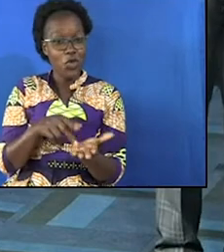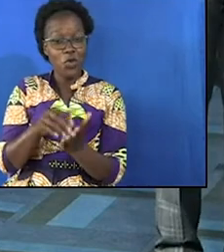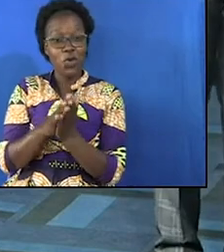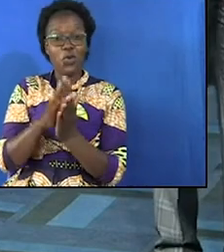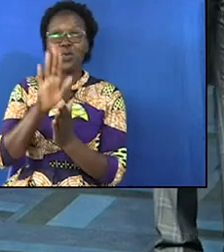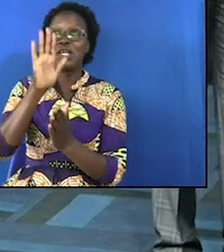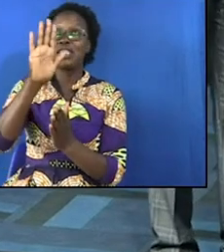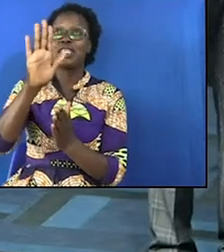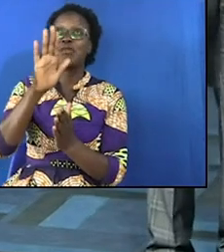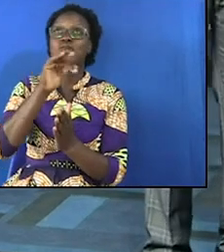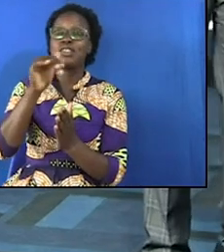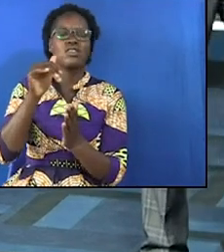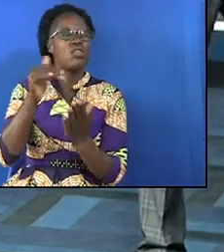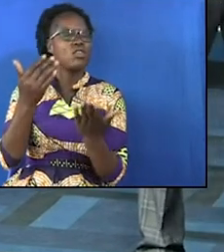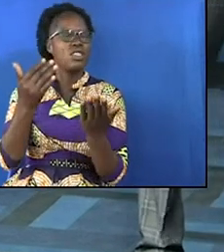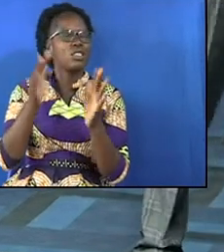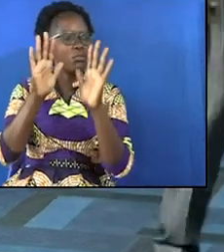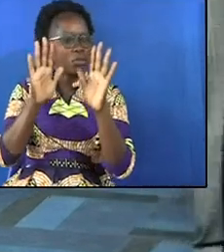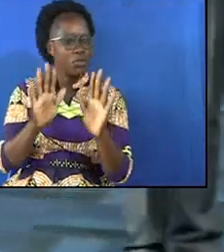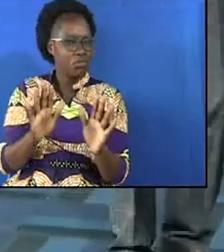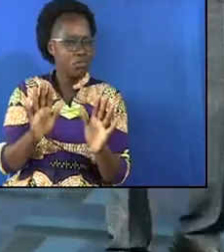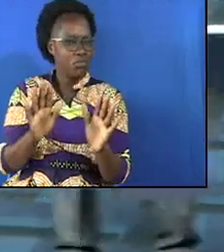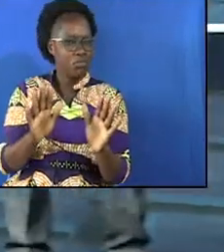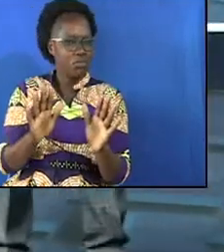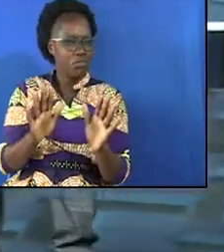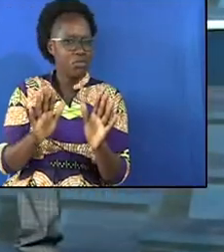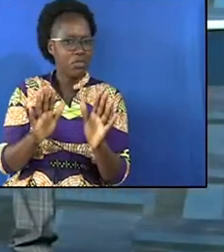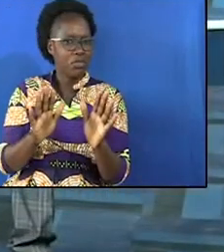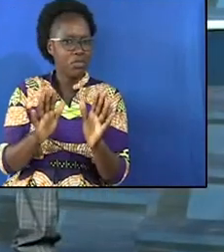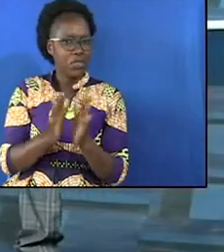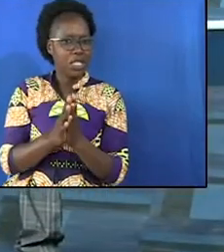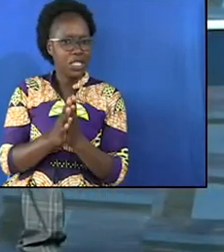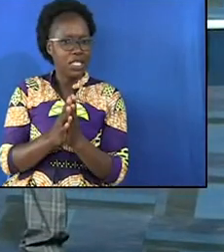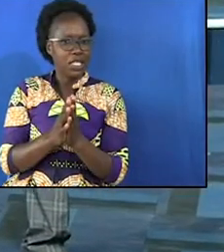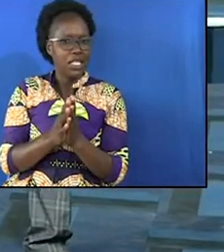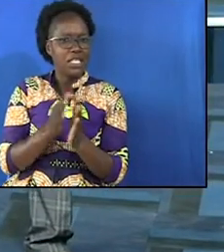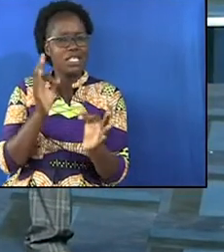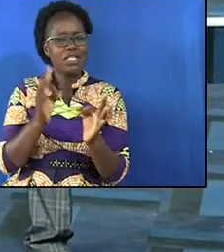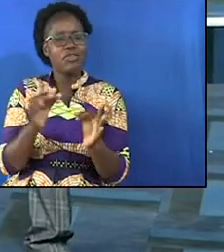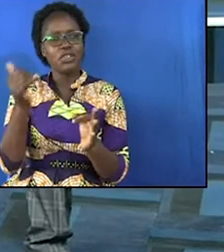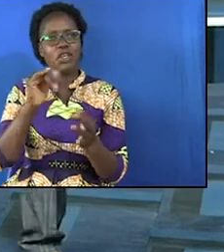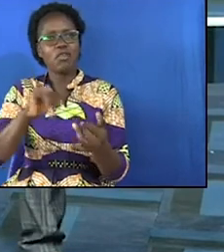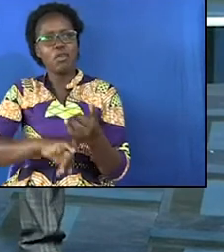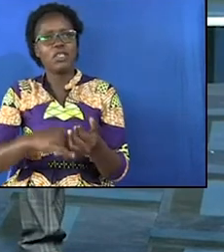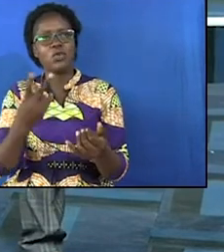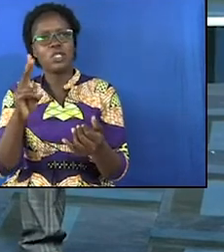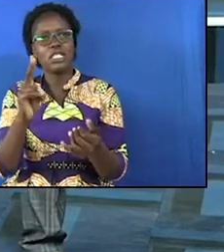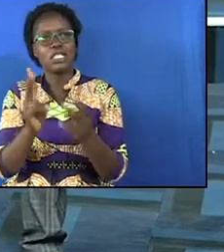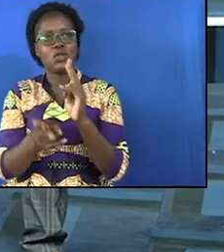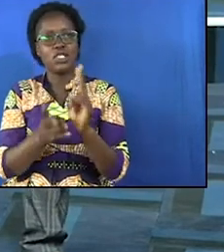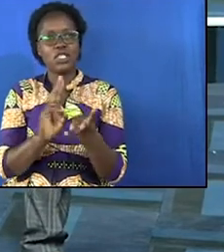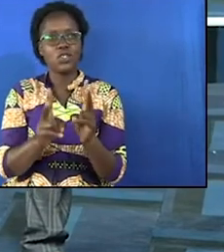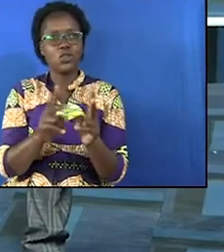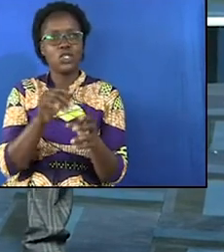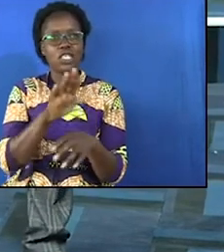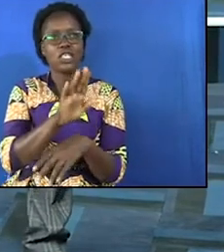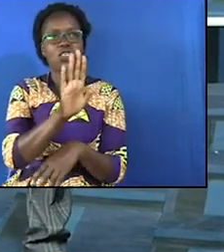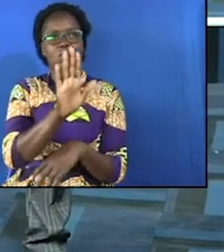with him is not being perfect if you didn't get married last year 2022 is your year